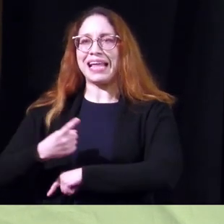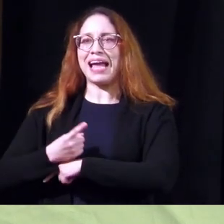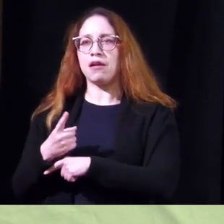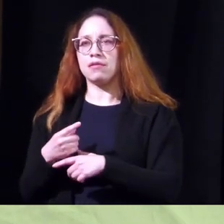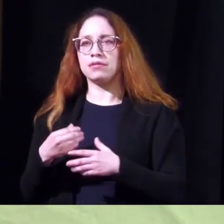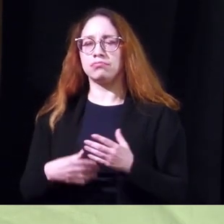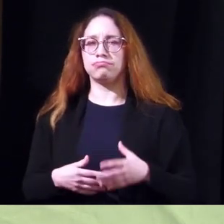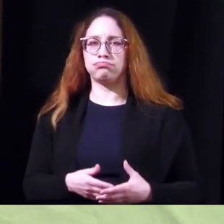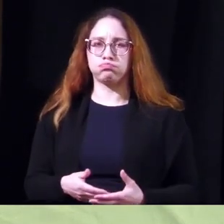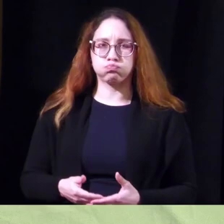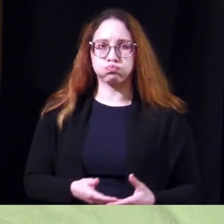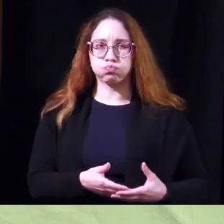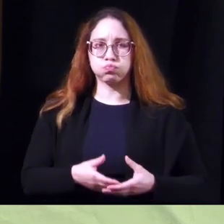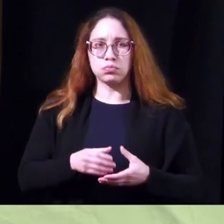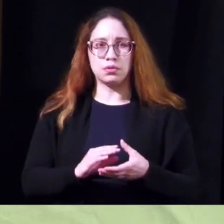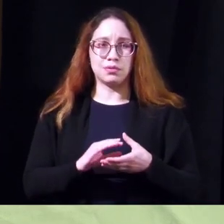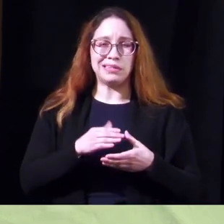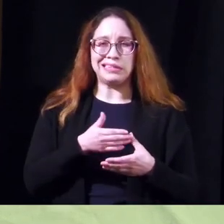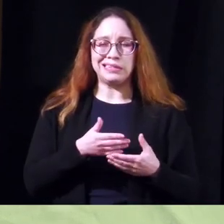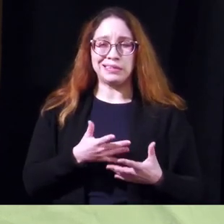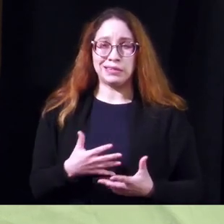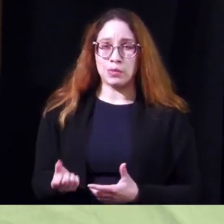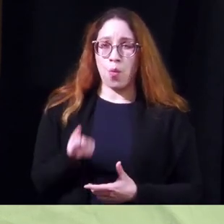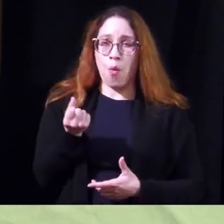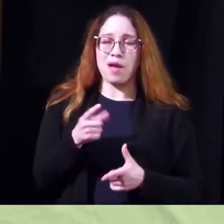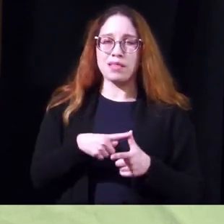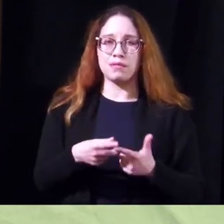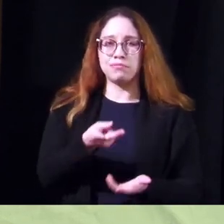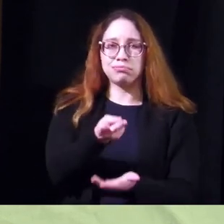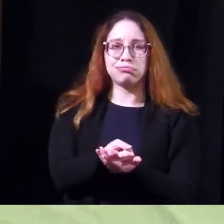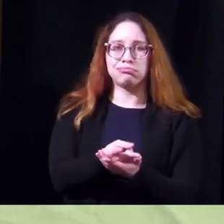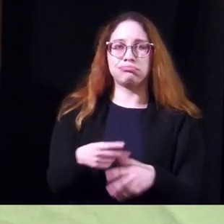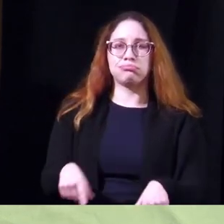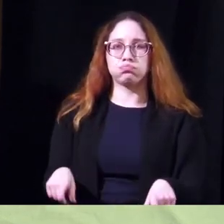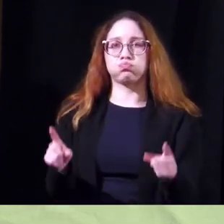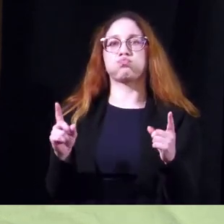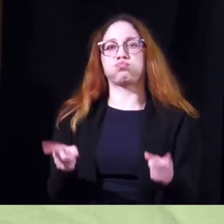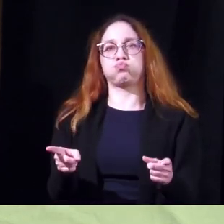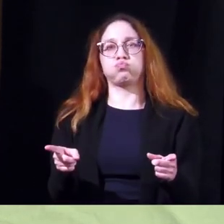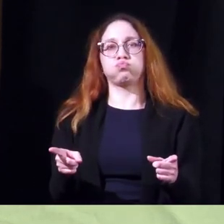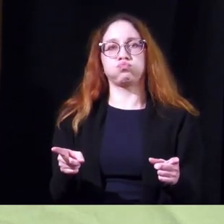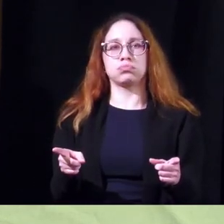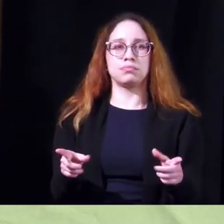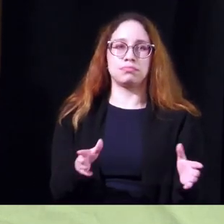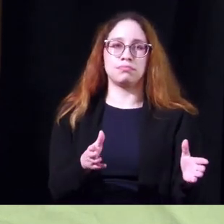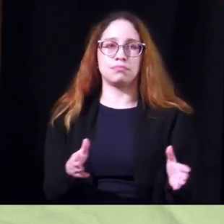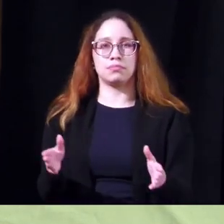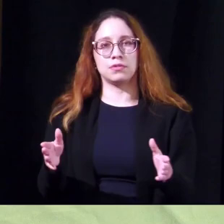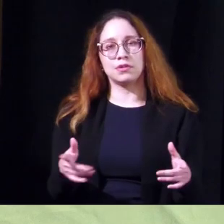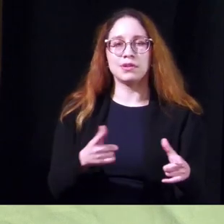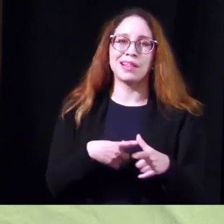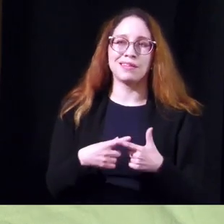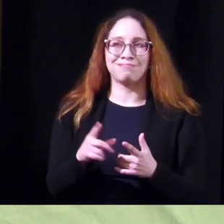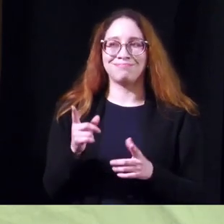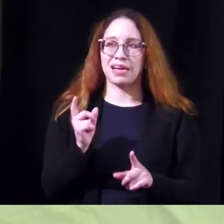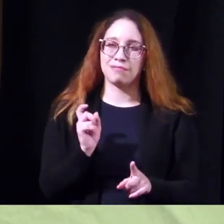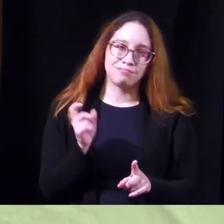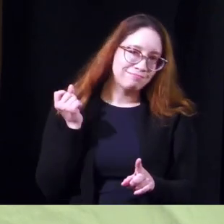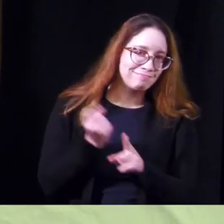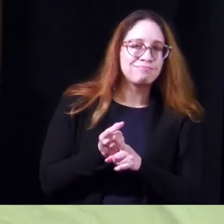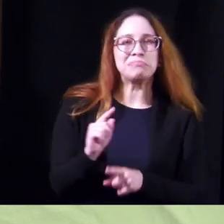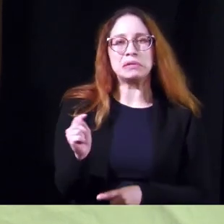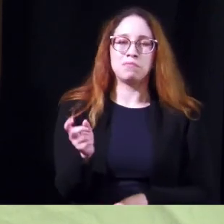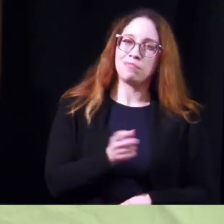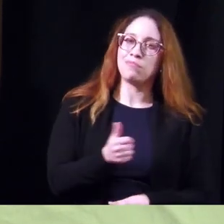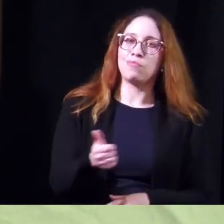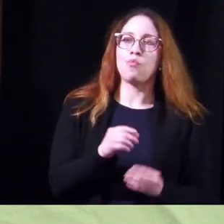lower extremities and lower part of their body and then when they lie down they put their legs up that fluid shifts back in they have to urinate more because of